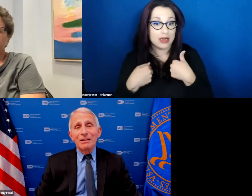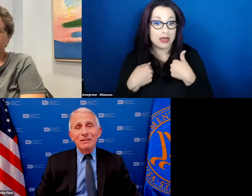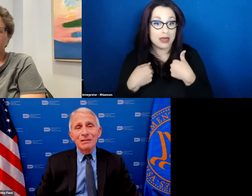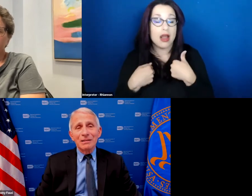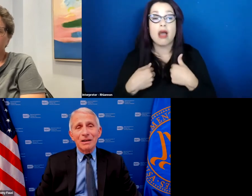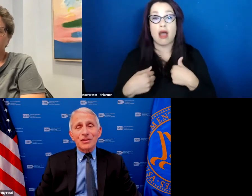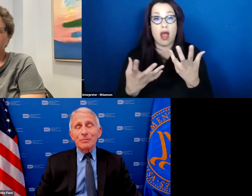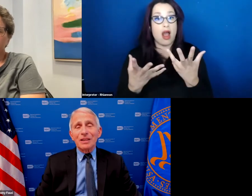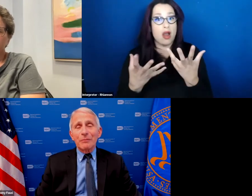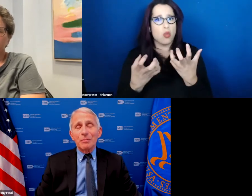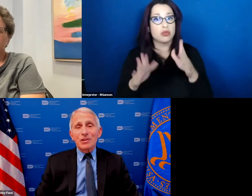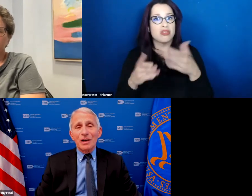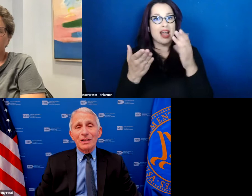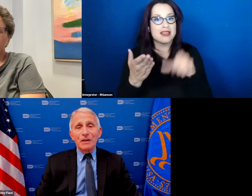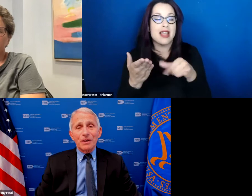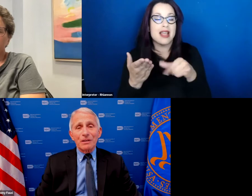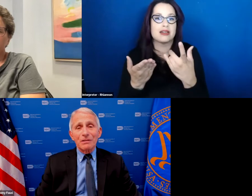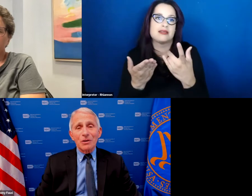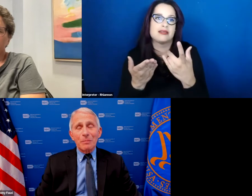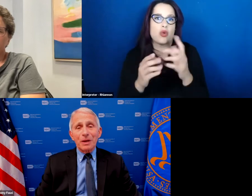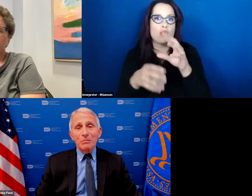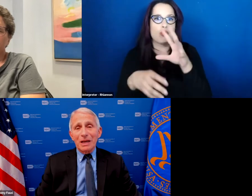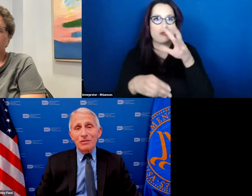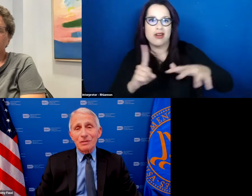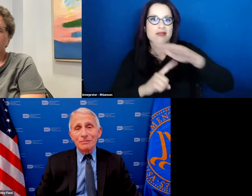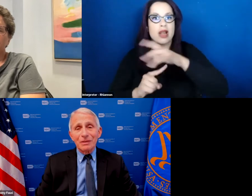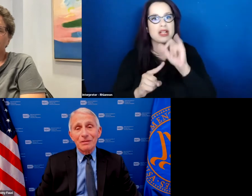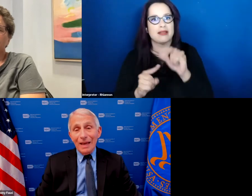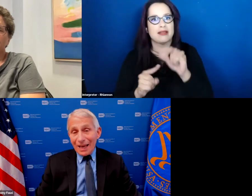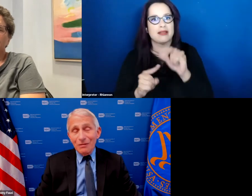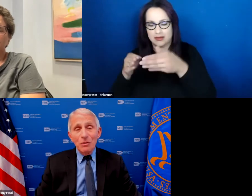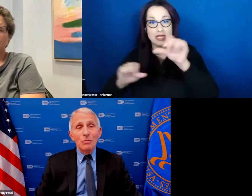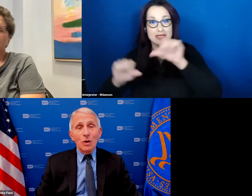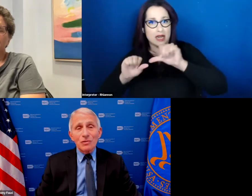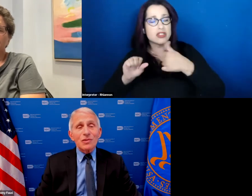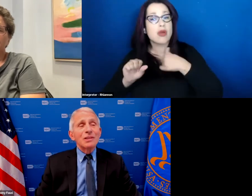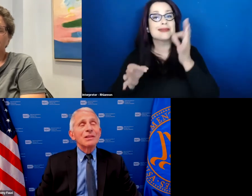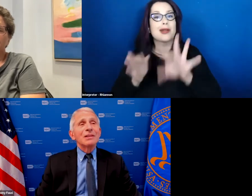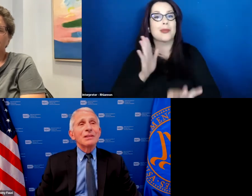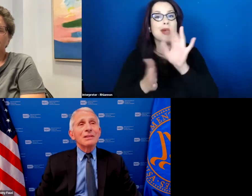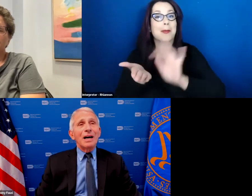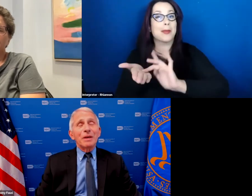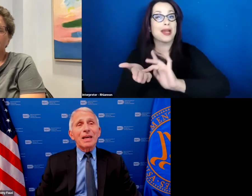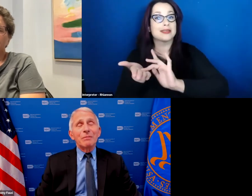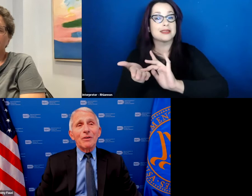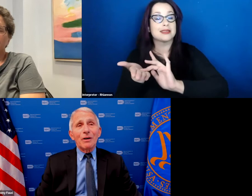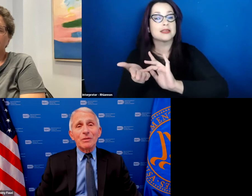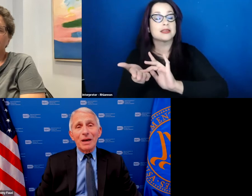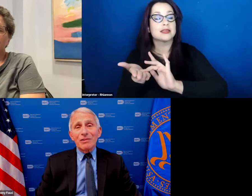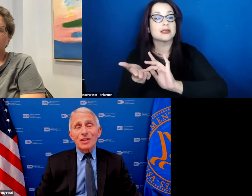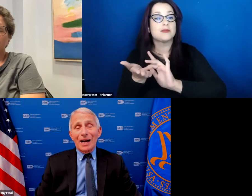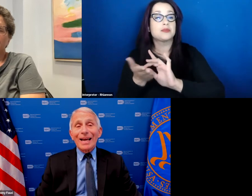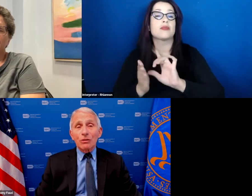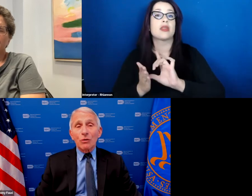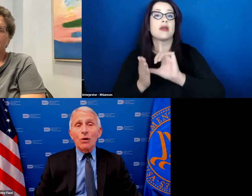setting of something that would be scientific so i picked medicine then once i became involved